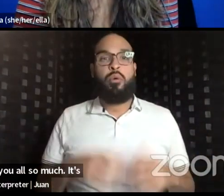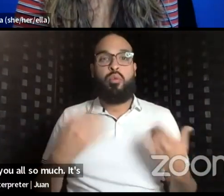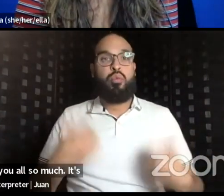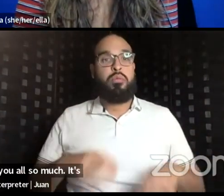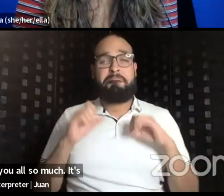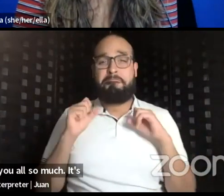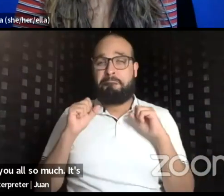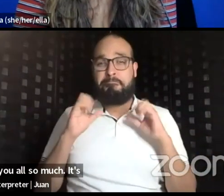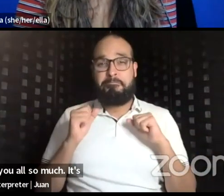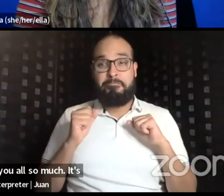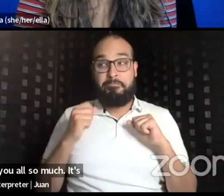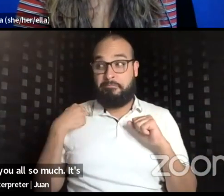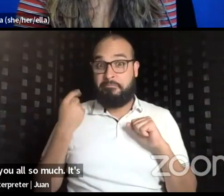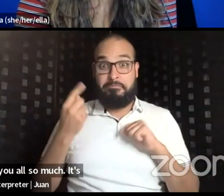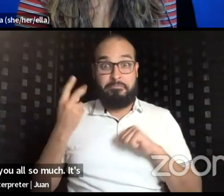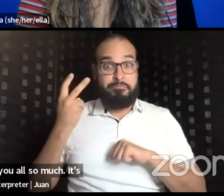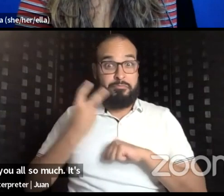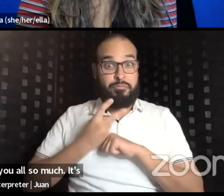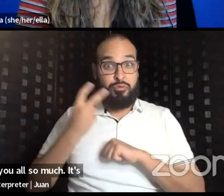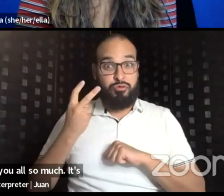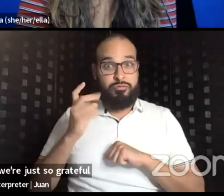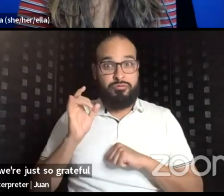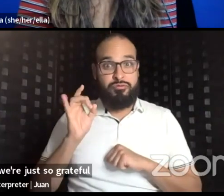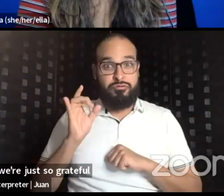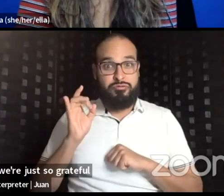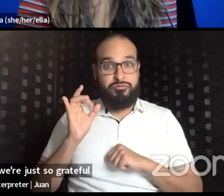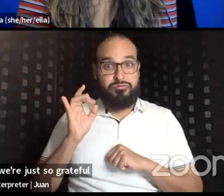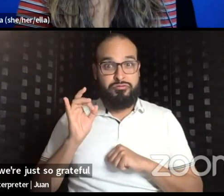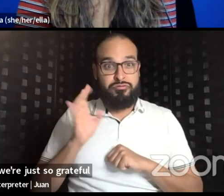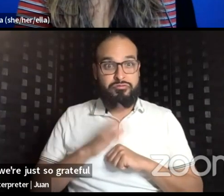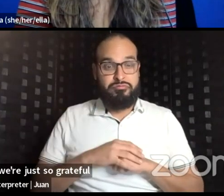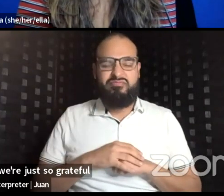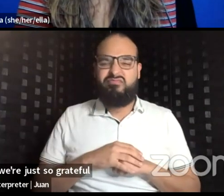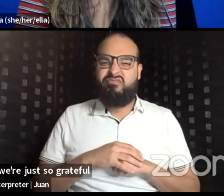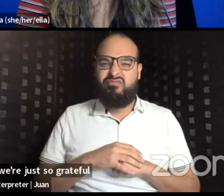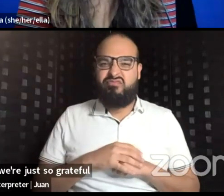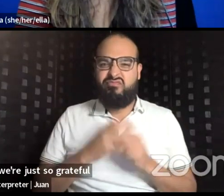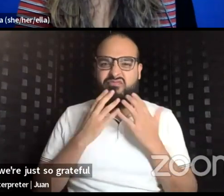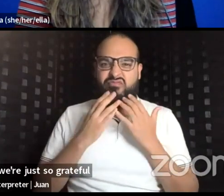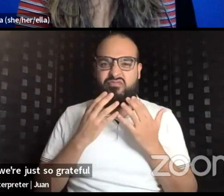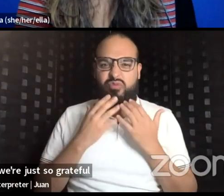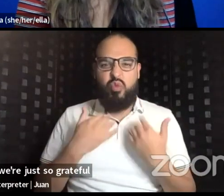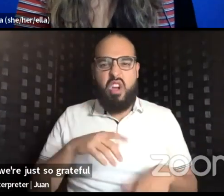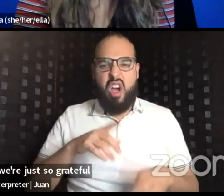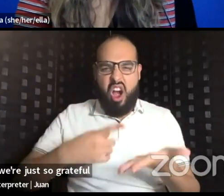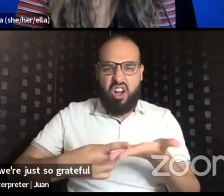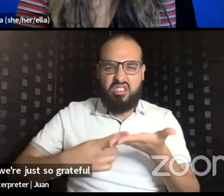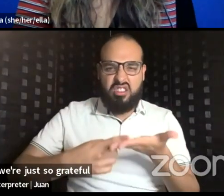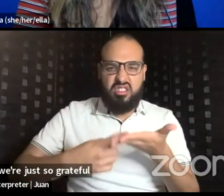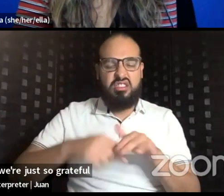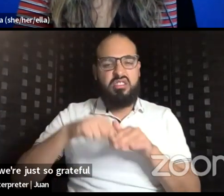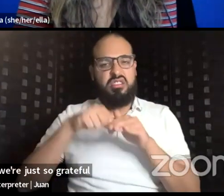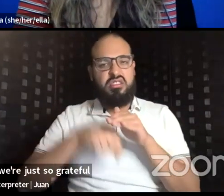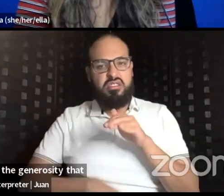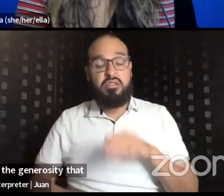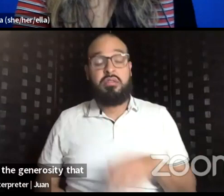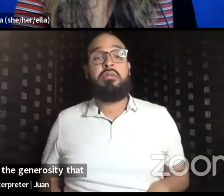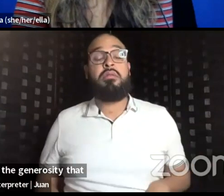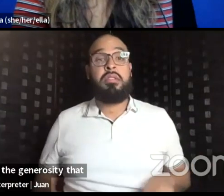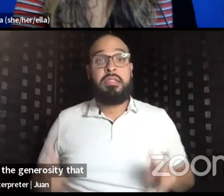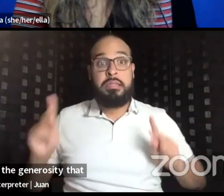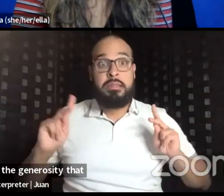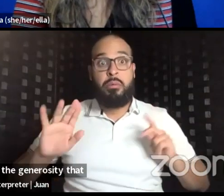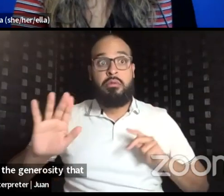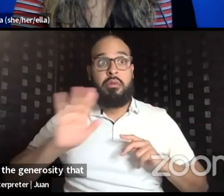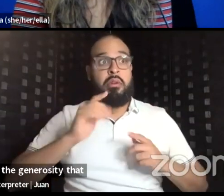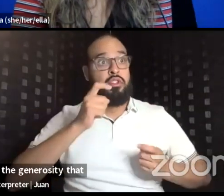two days and we're just so grateful for the robust conversation and the generosity that not only